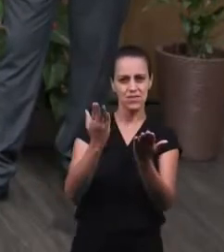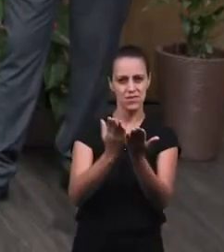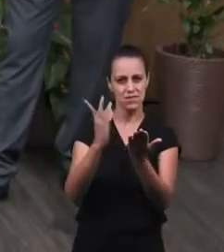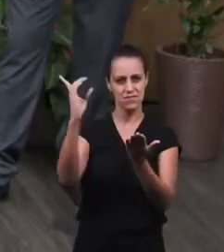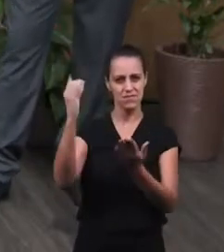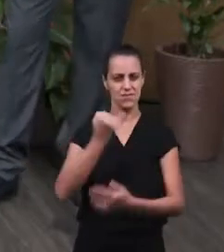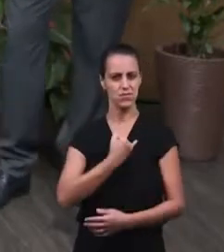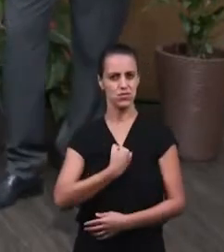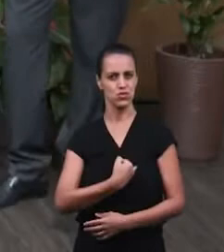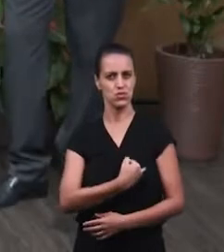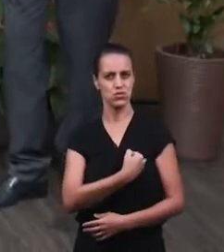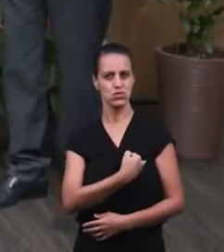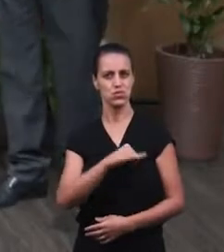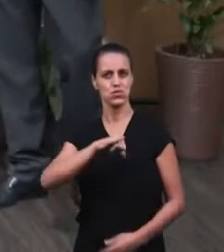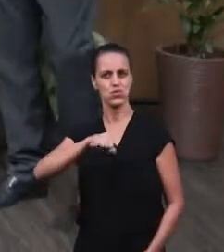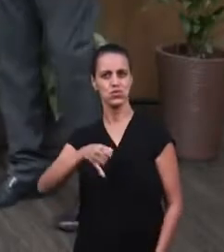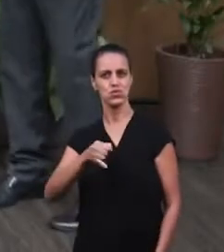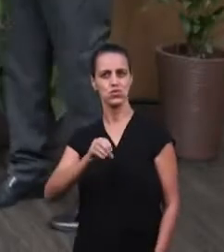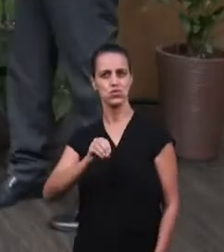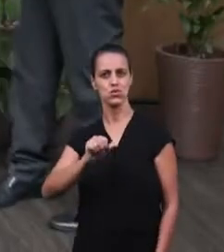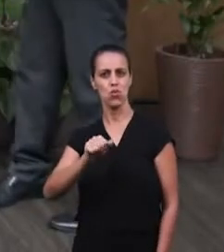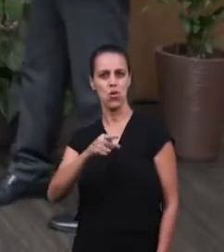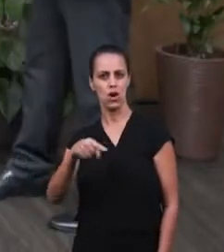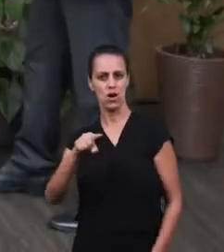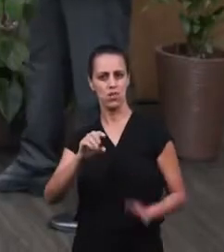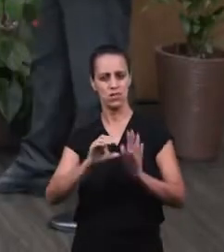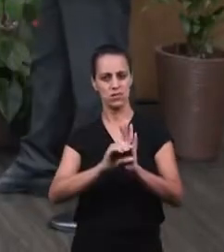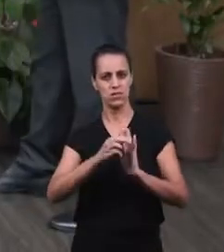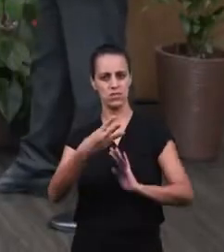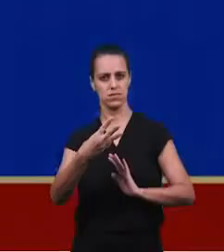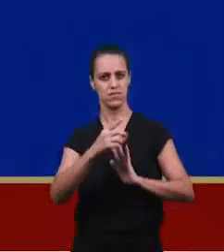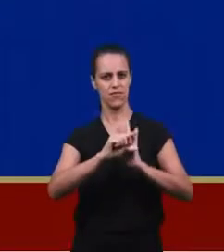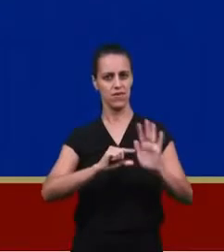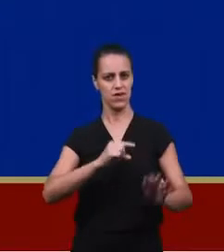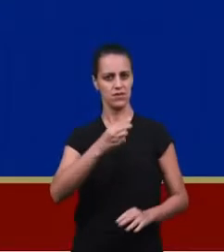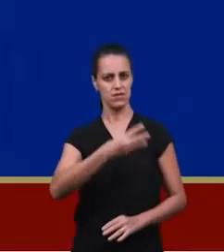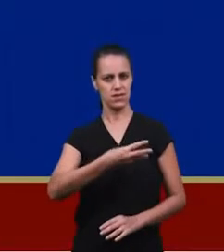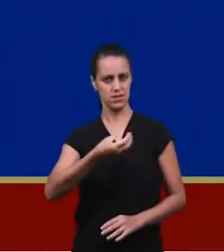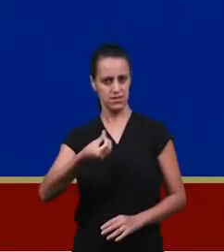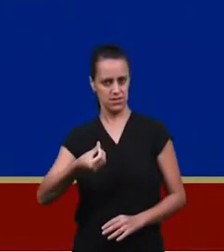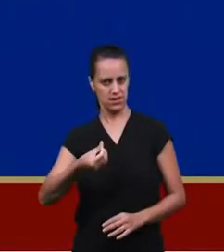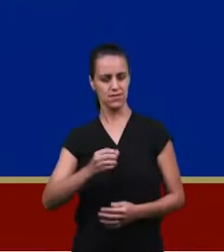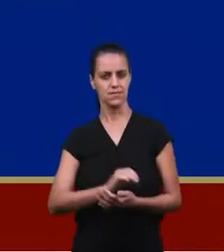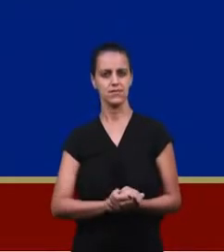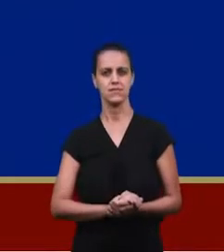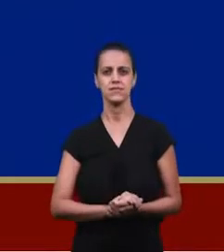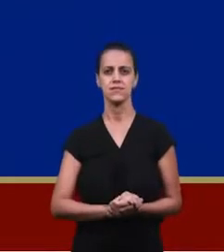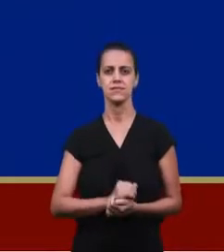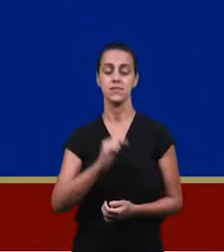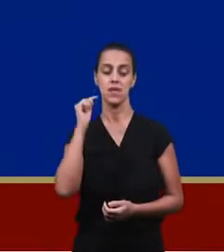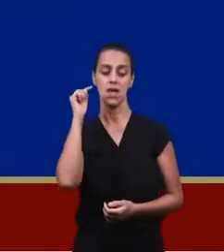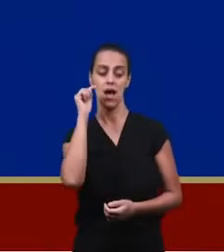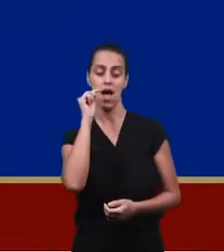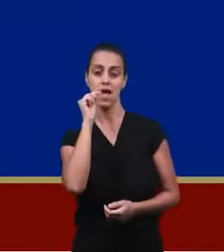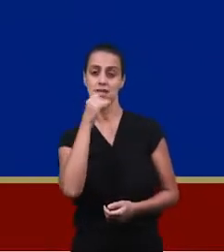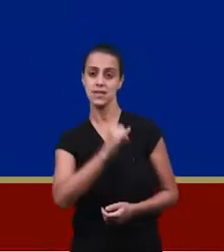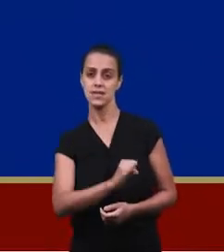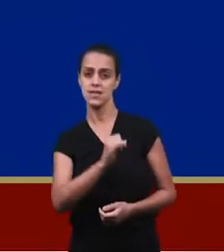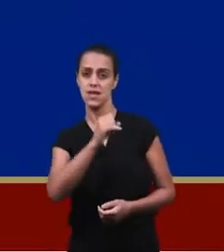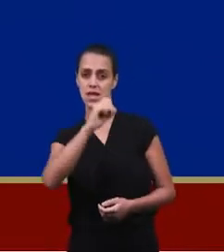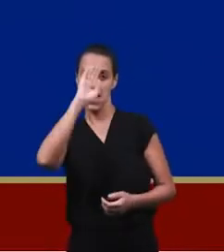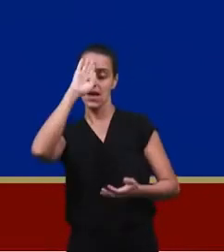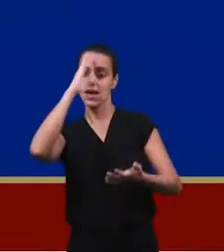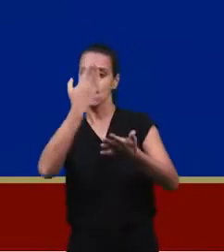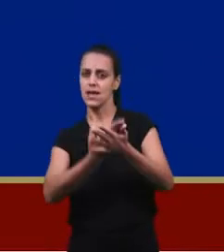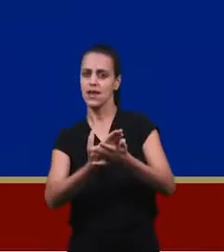in John 3, verse 36, which says, He who believes in the Son, he who believes in